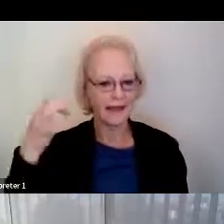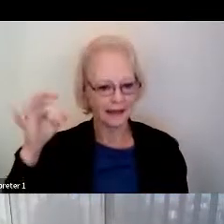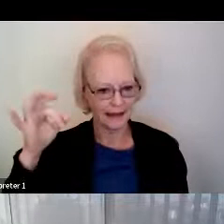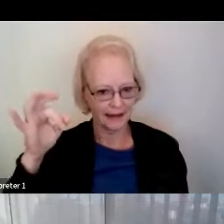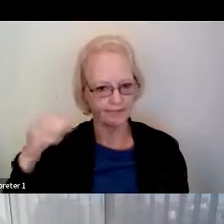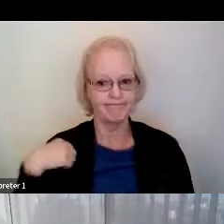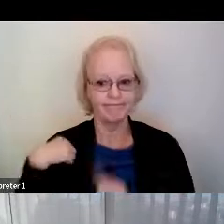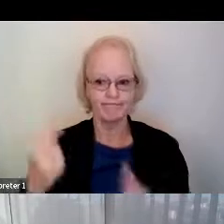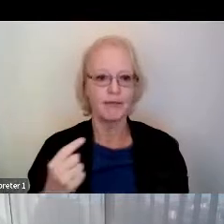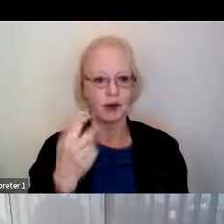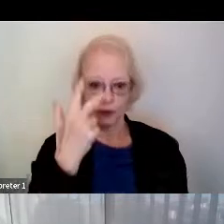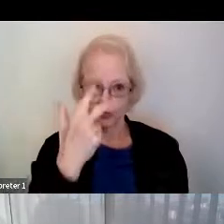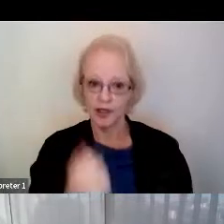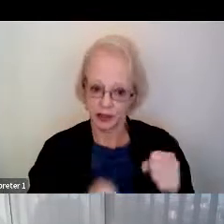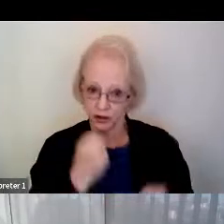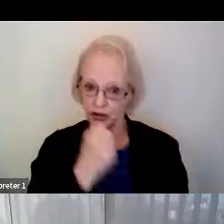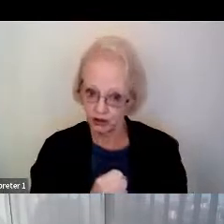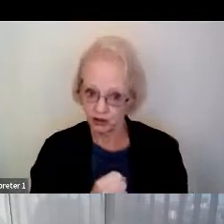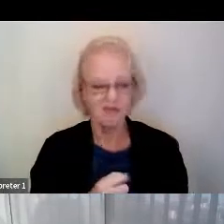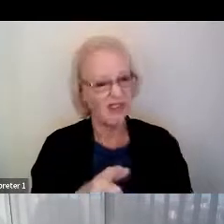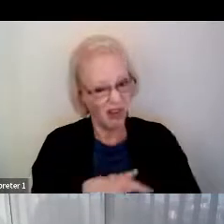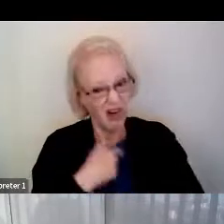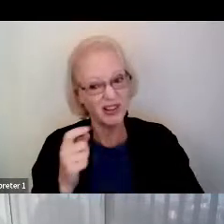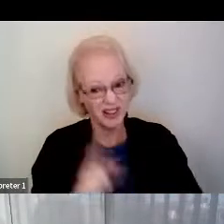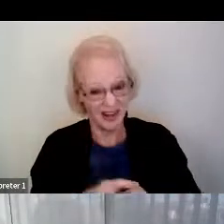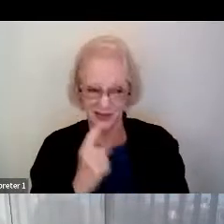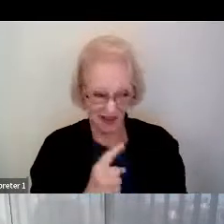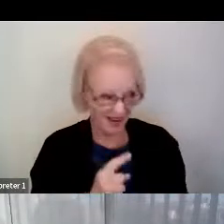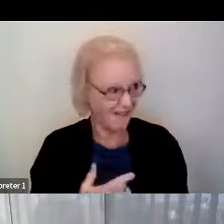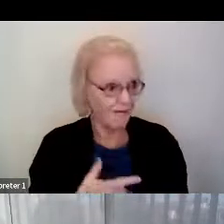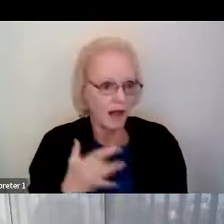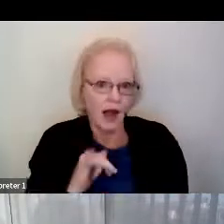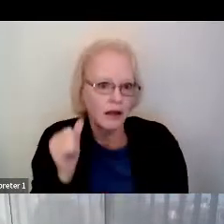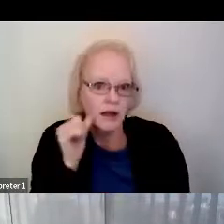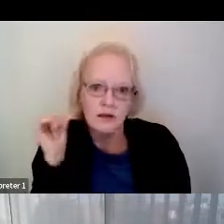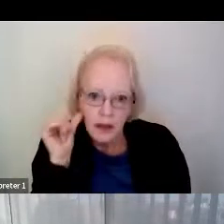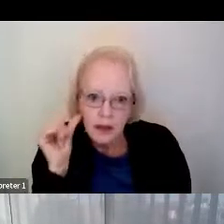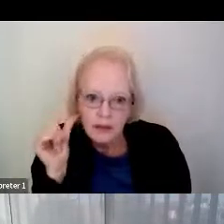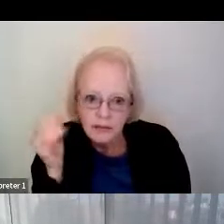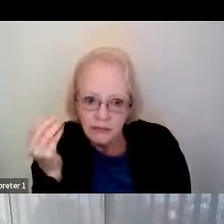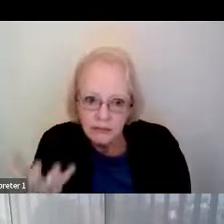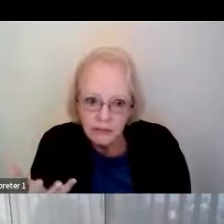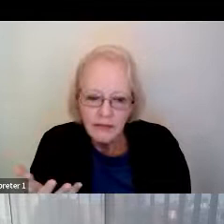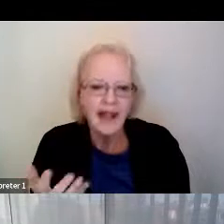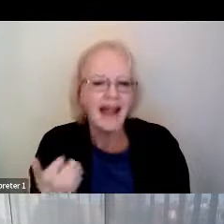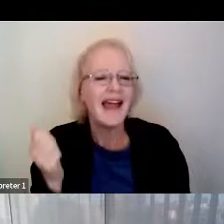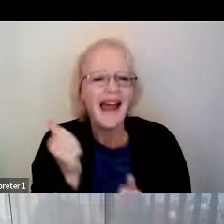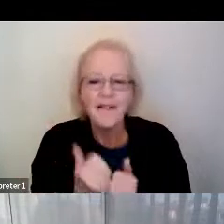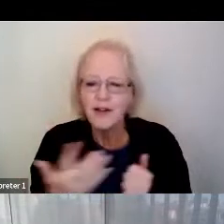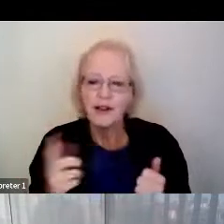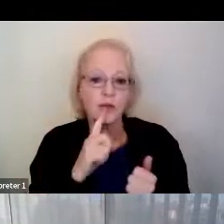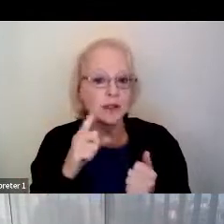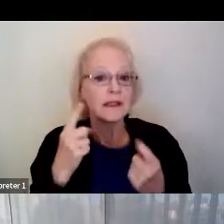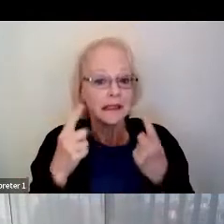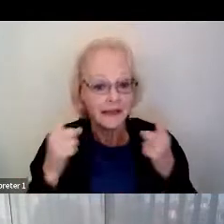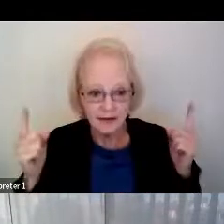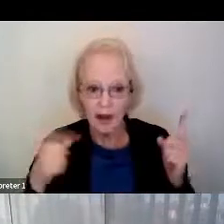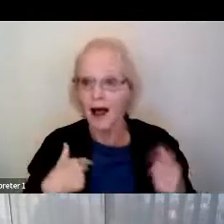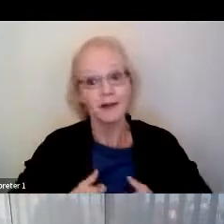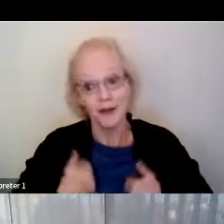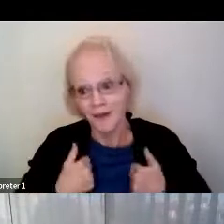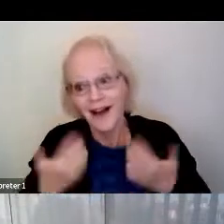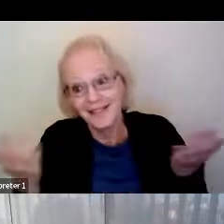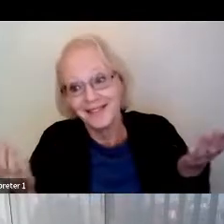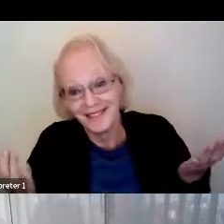more than three years since I had the surgery. A long time, isn't it? It feels like it was done yesterday. And everything was very successful. I survived.